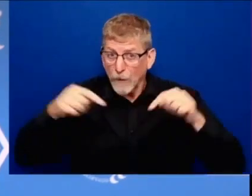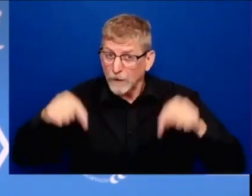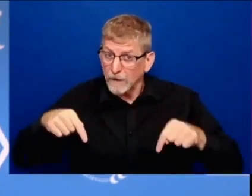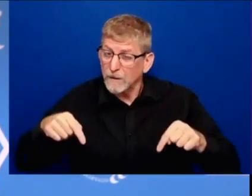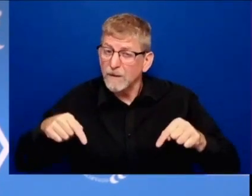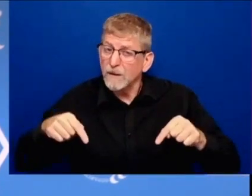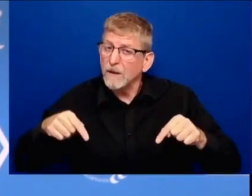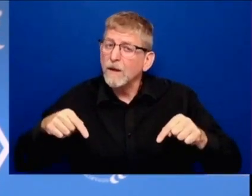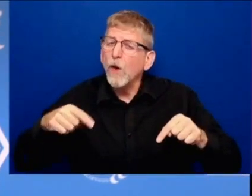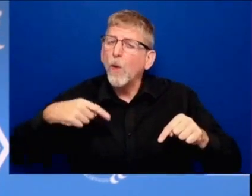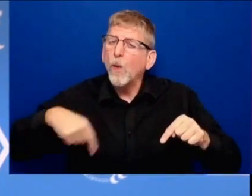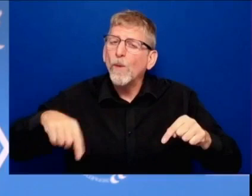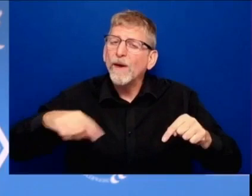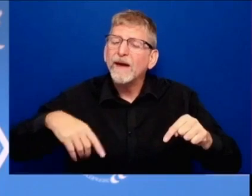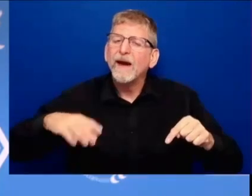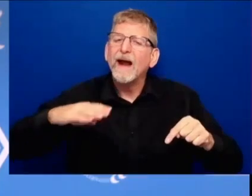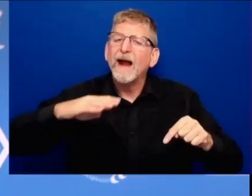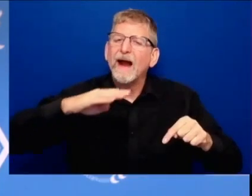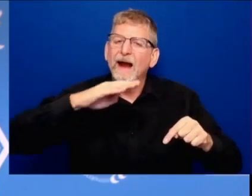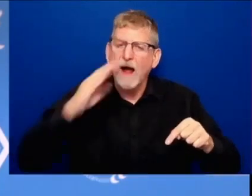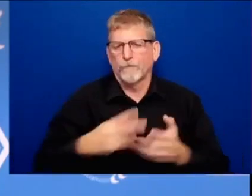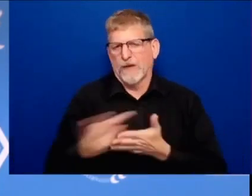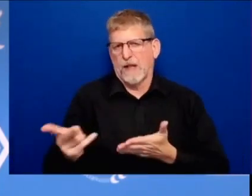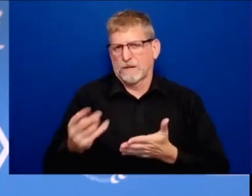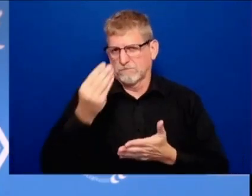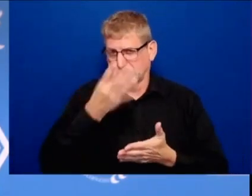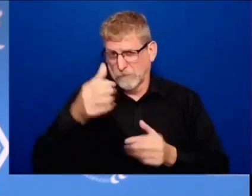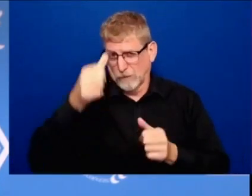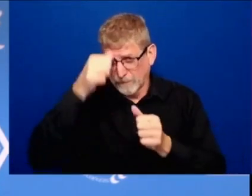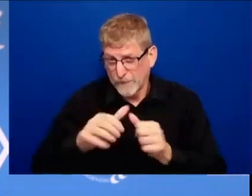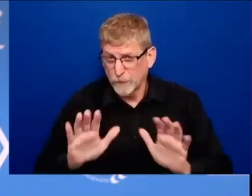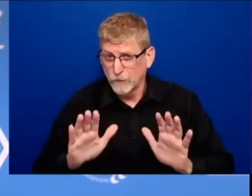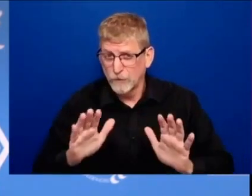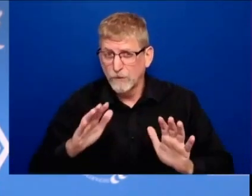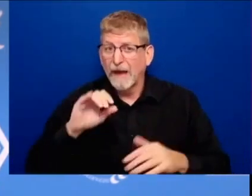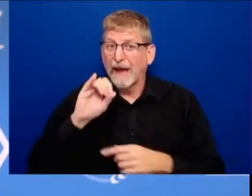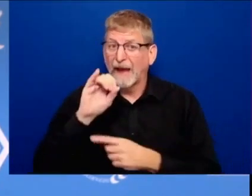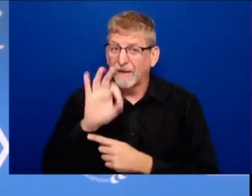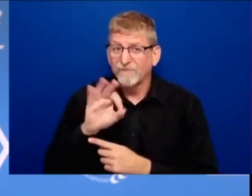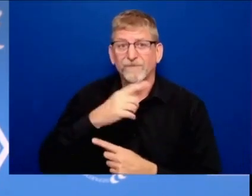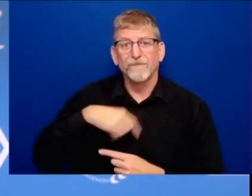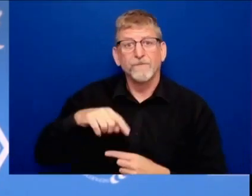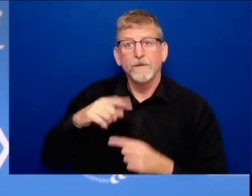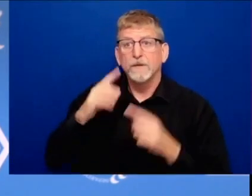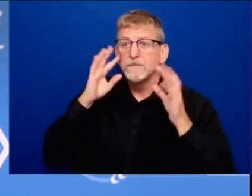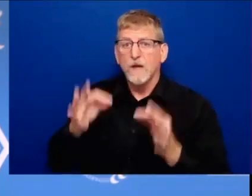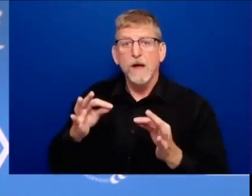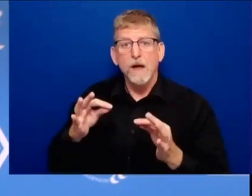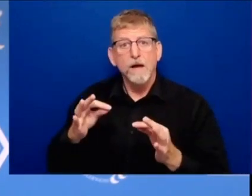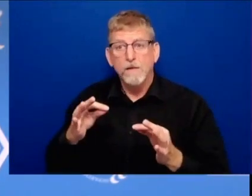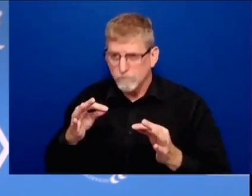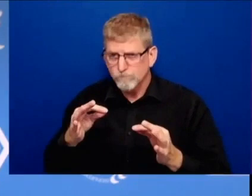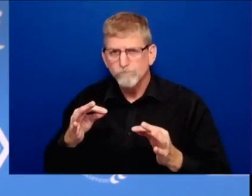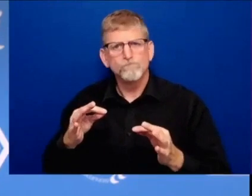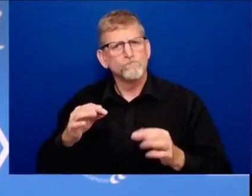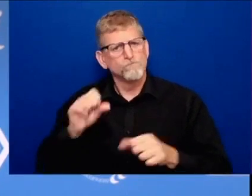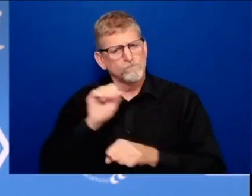we've decided to stand together and act together that's who we are